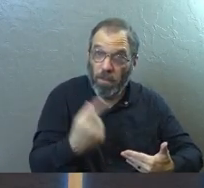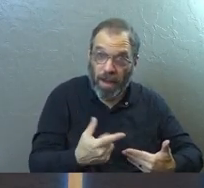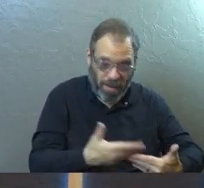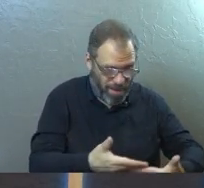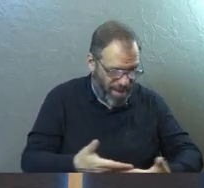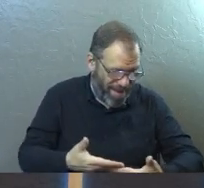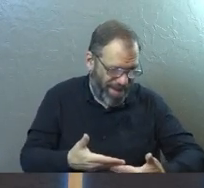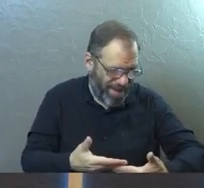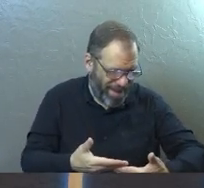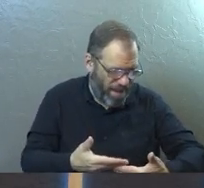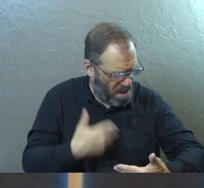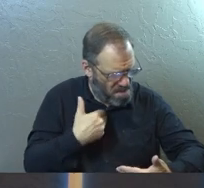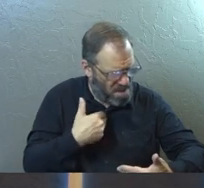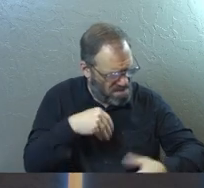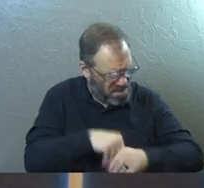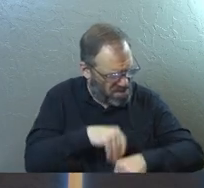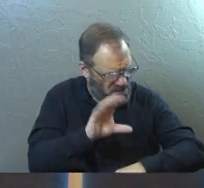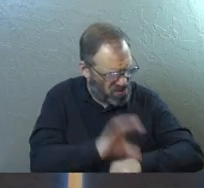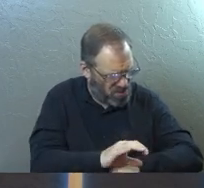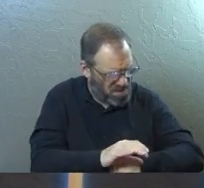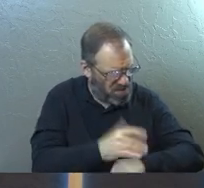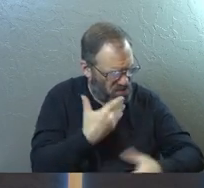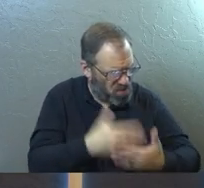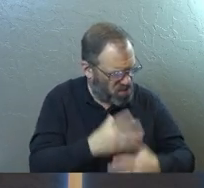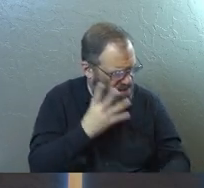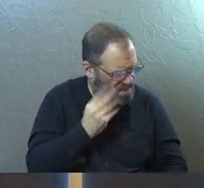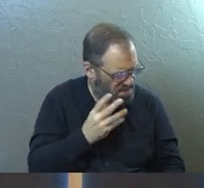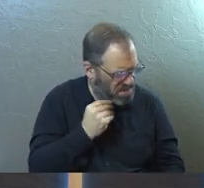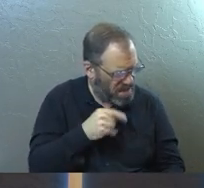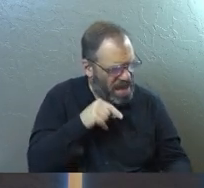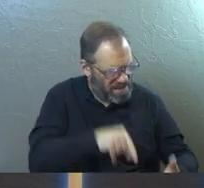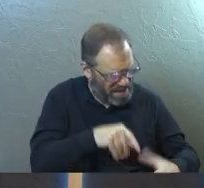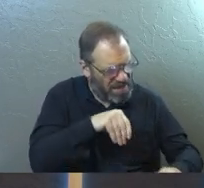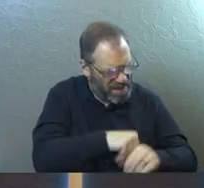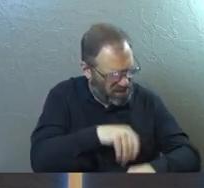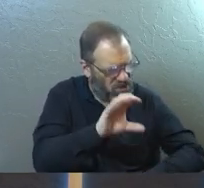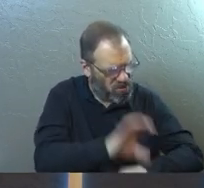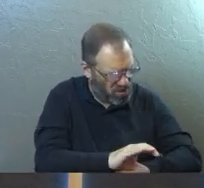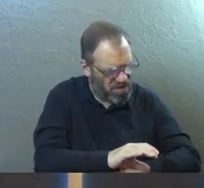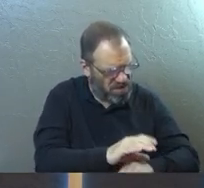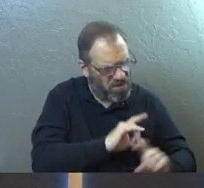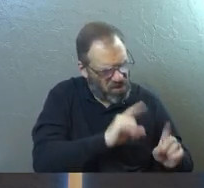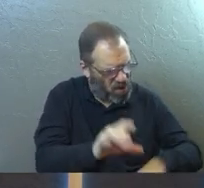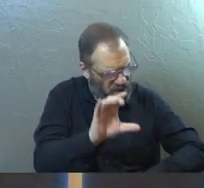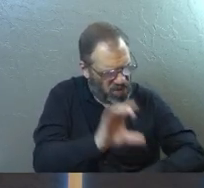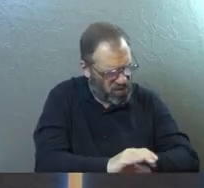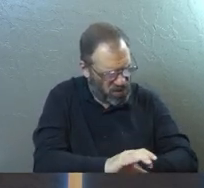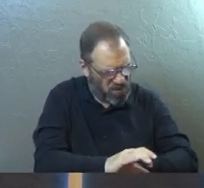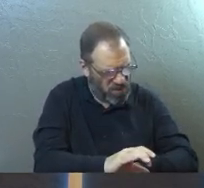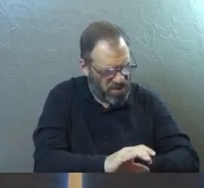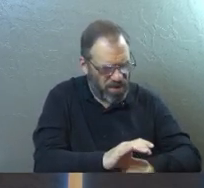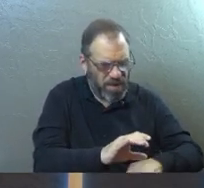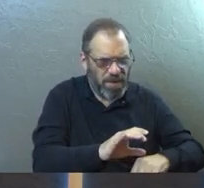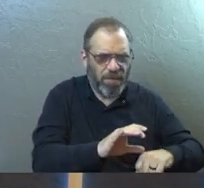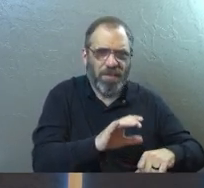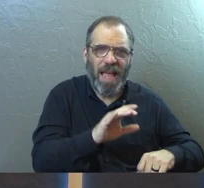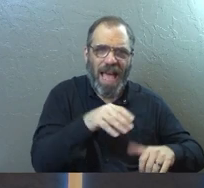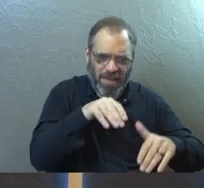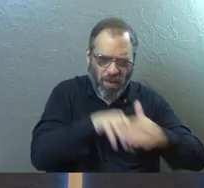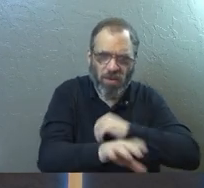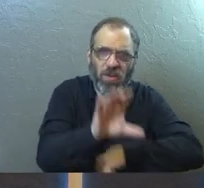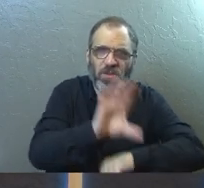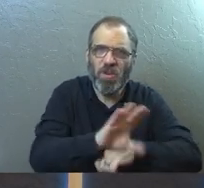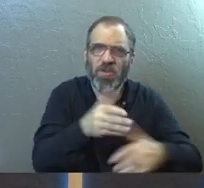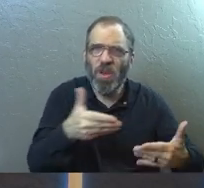see that little kid. And they're like, well, I was raised in the church. That was kind of a good experience. I think I'll raise this baby in the church. And people come walking through those doors